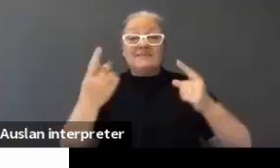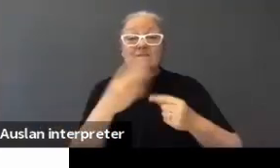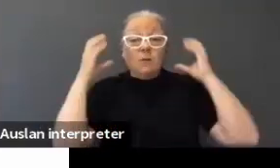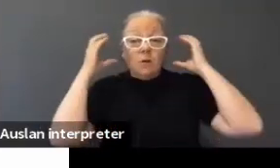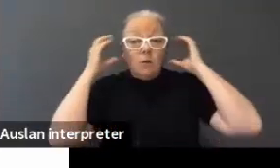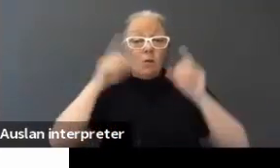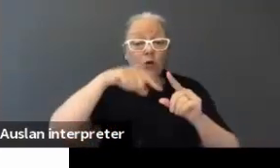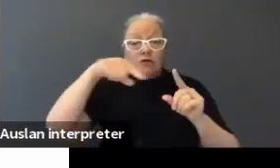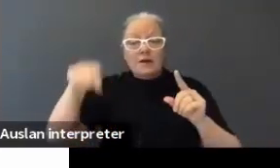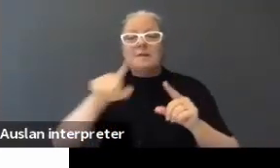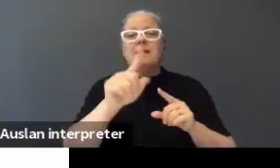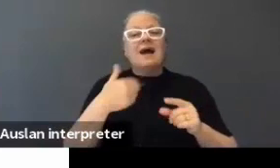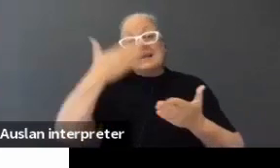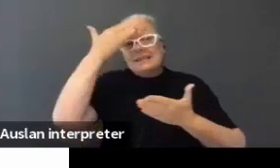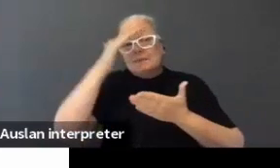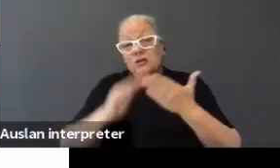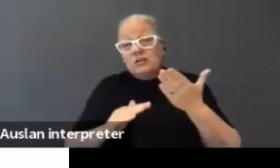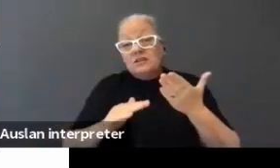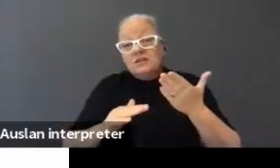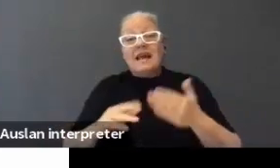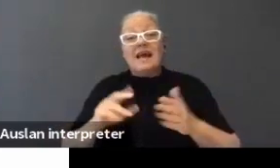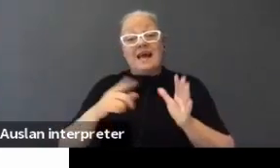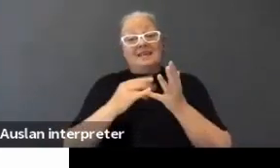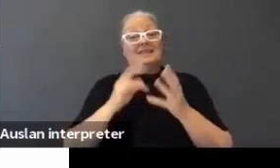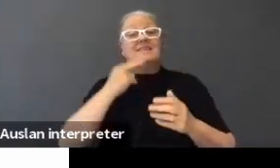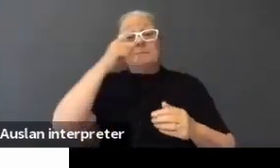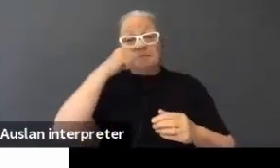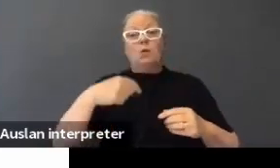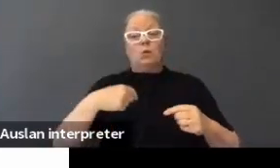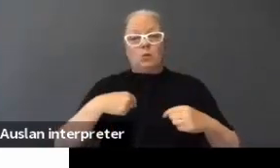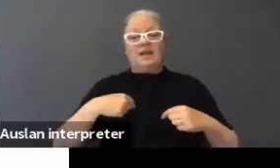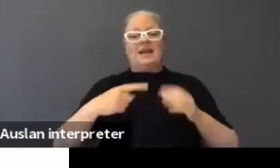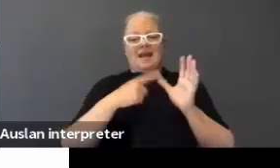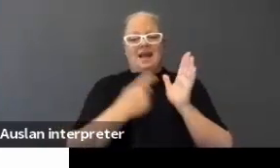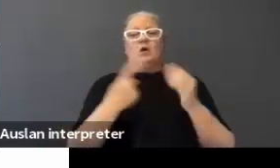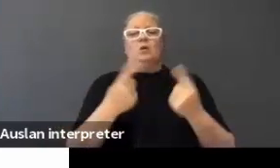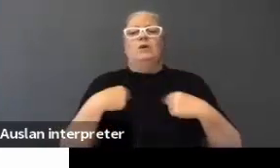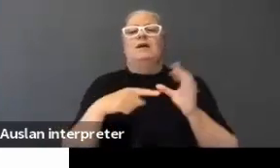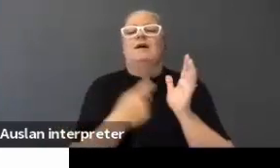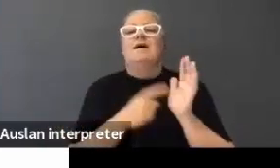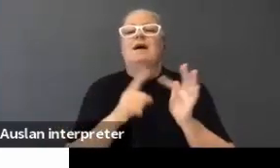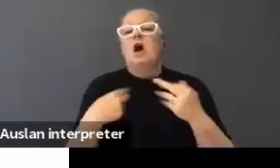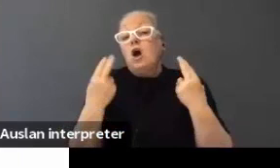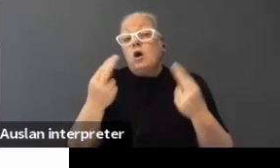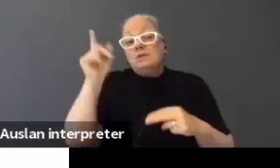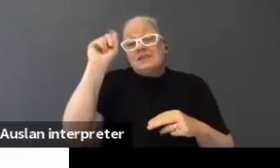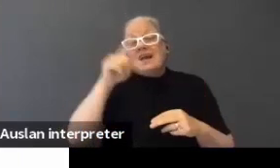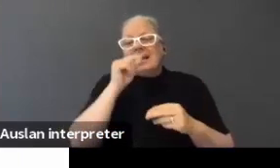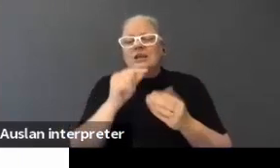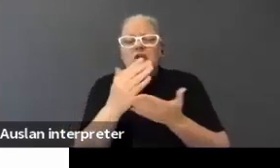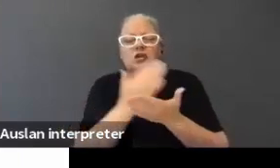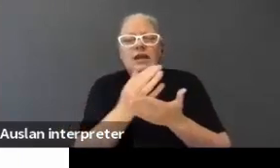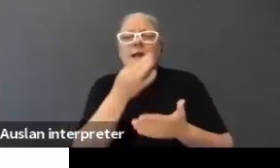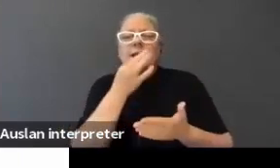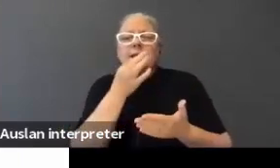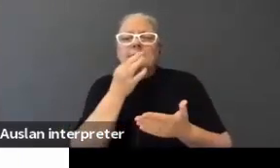but our experiences of deaf people have made us who we are. Okay. Hopefully today we get to share a little bit about